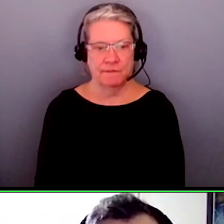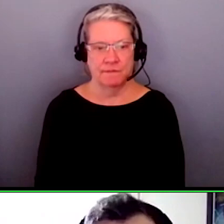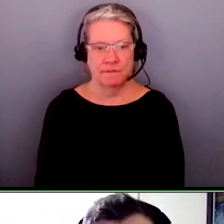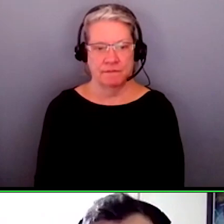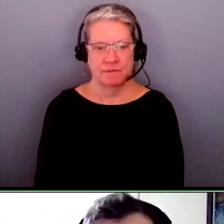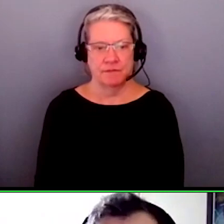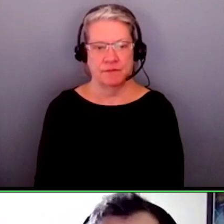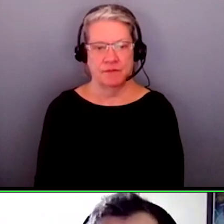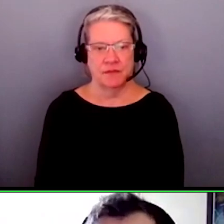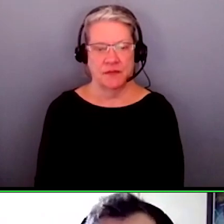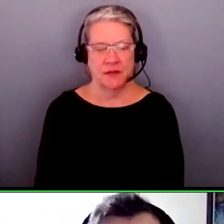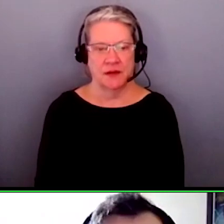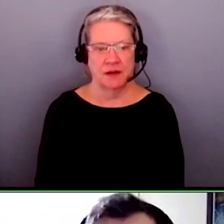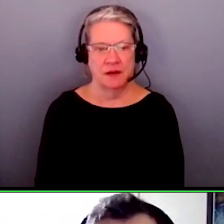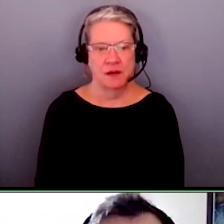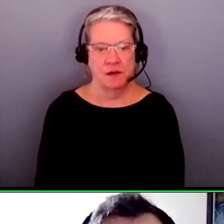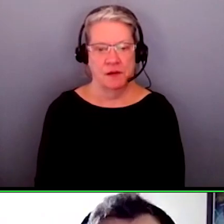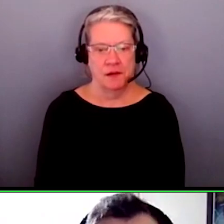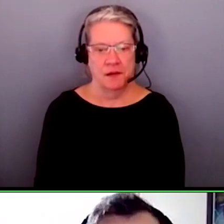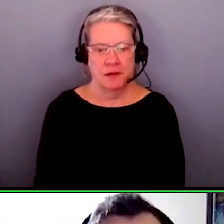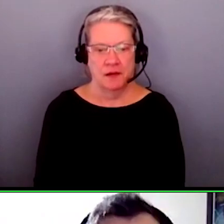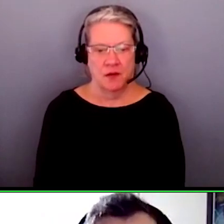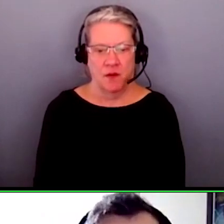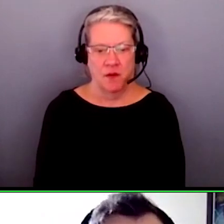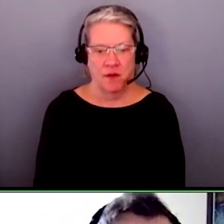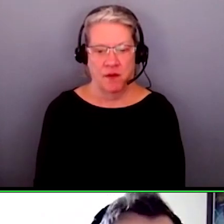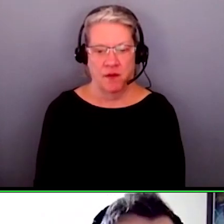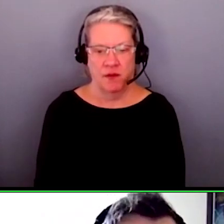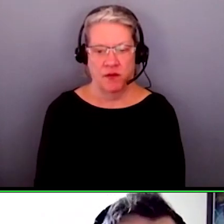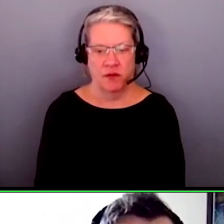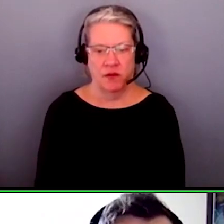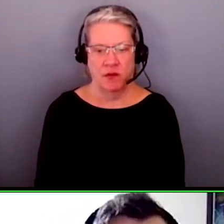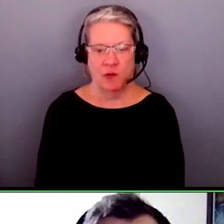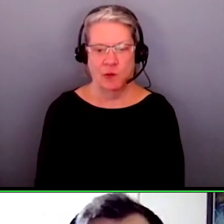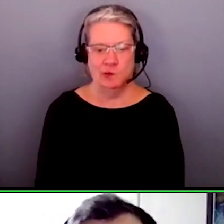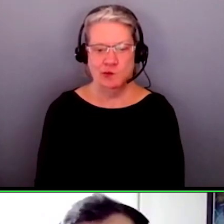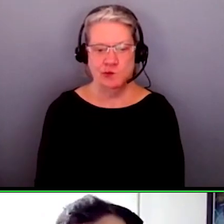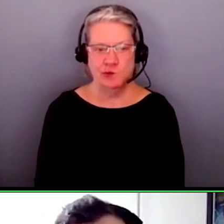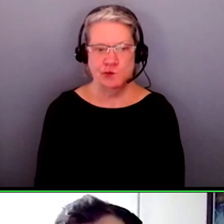a mental health practitioner because there may be a connected issue between them.